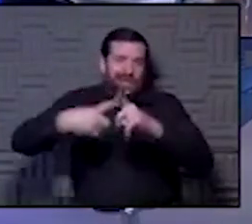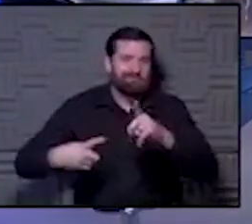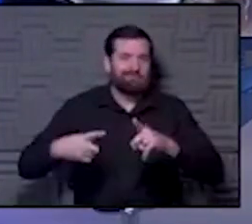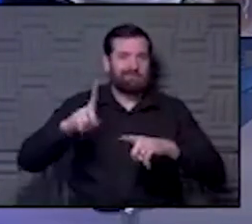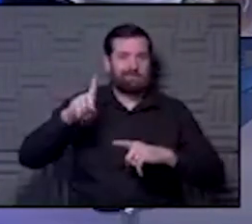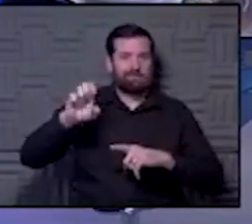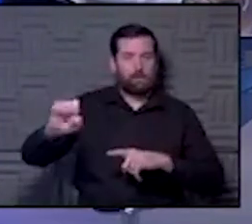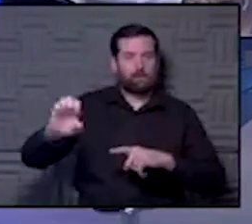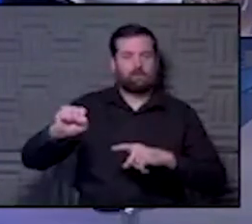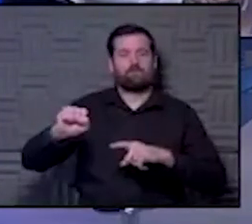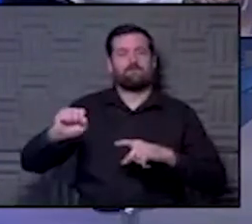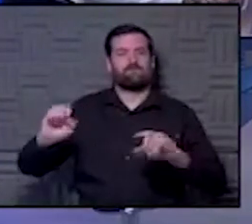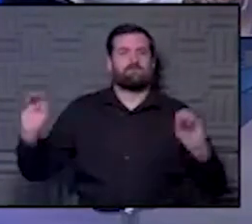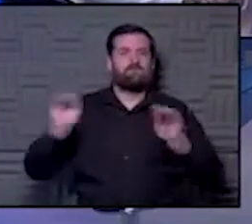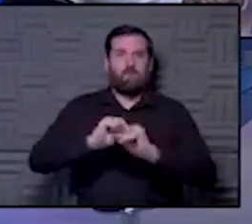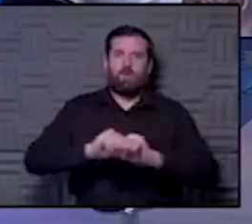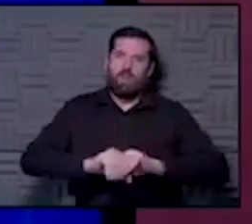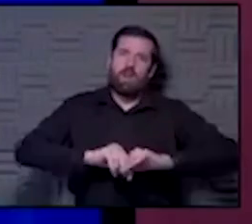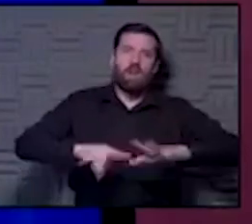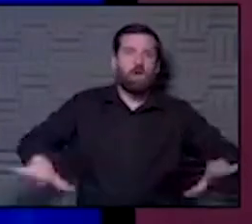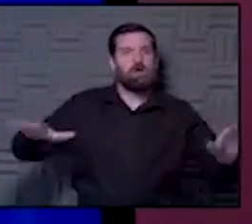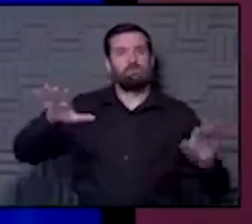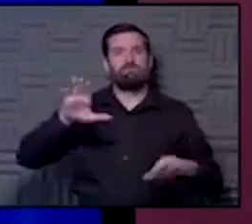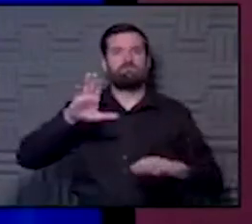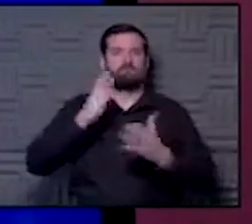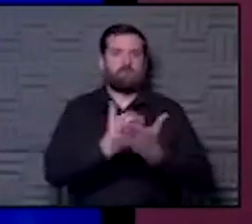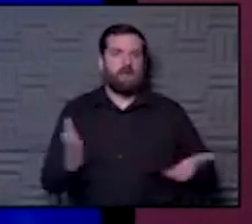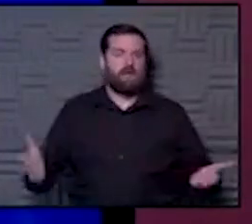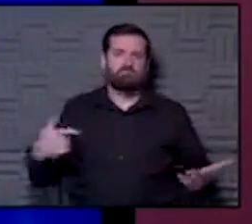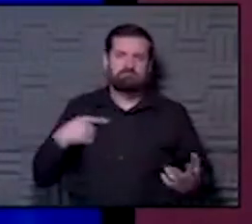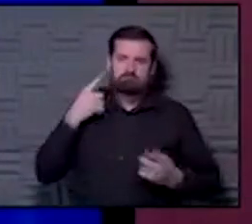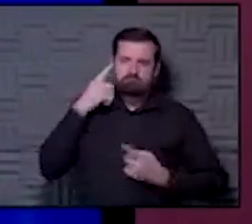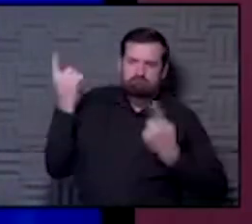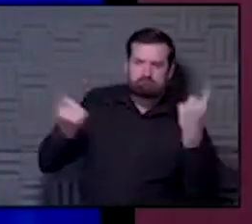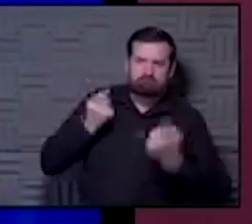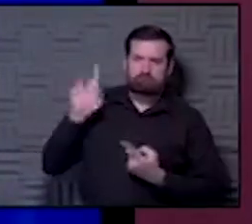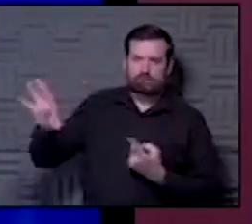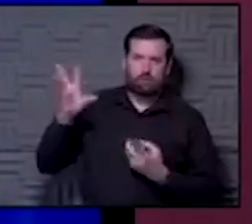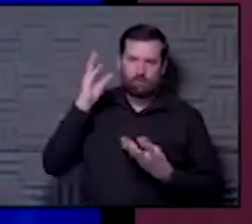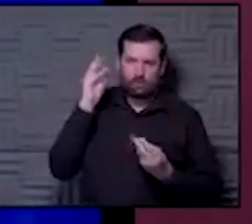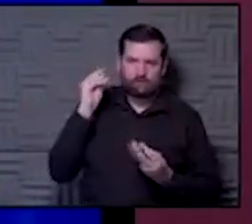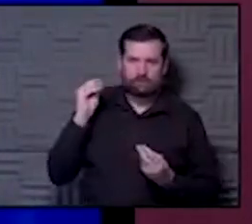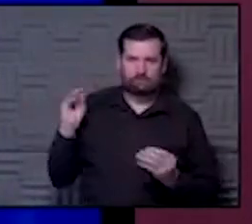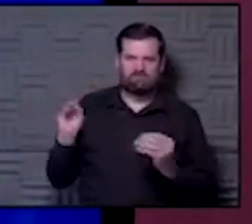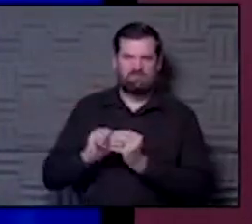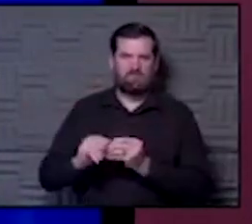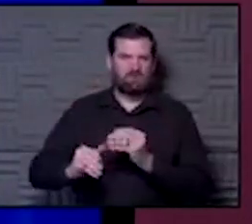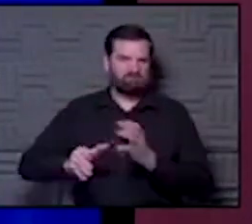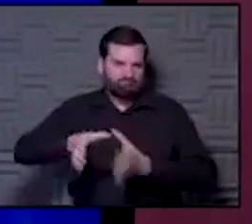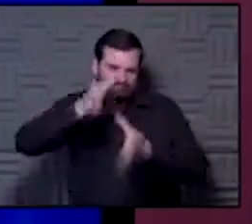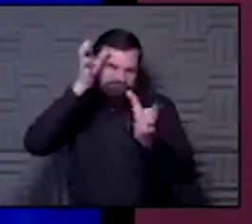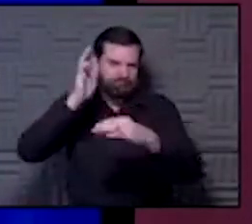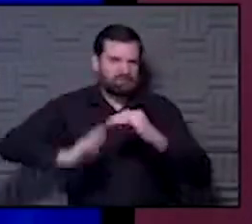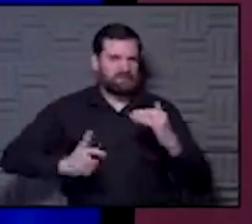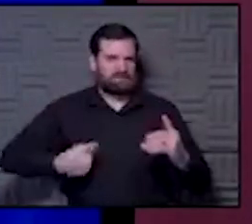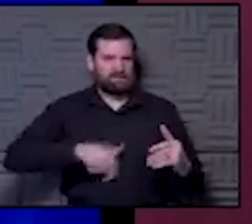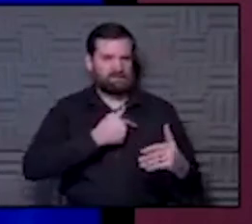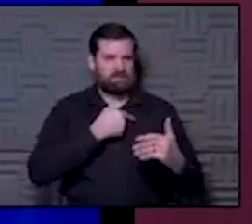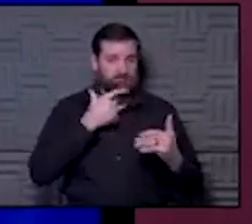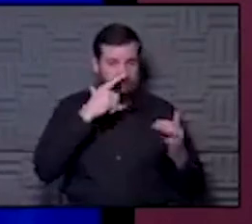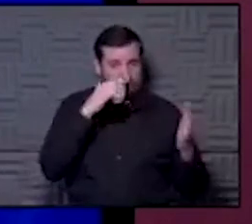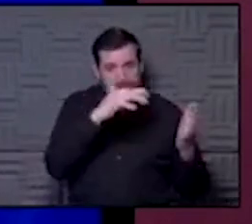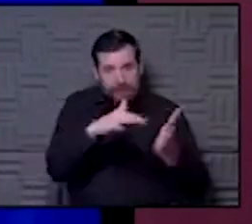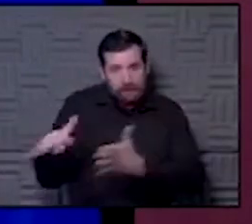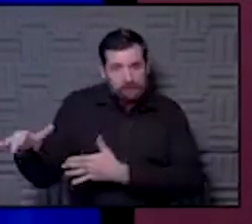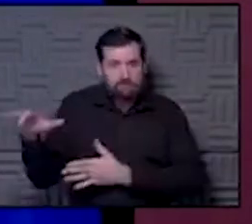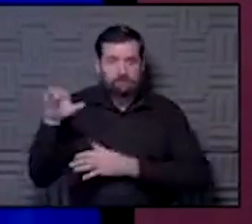spread out the supply. I was curious about your thoughts on this and you're much more read up on it than we are. Did the studies, the trials